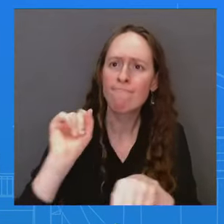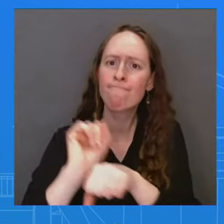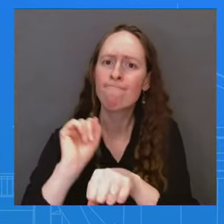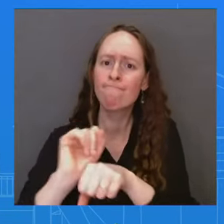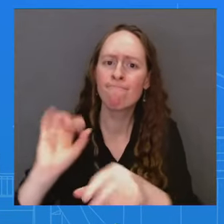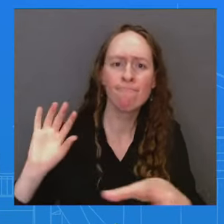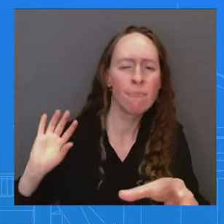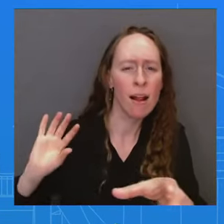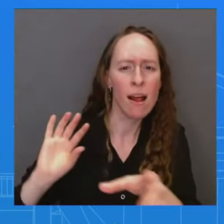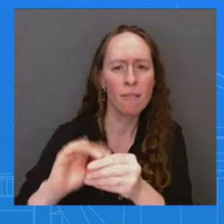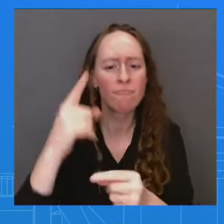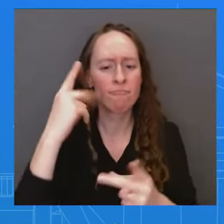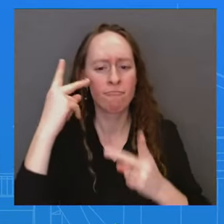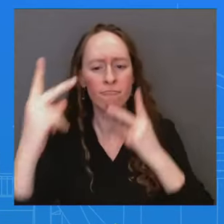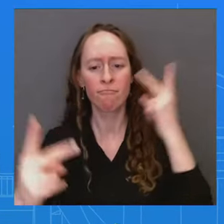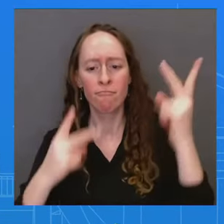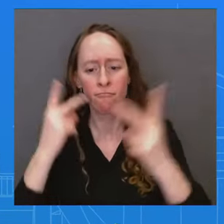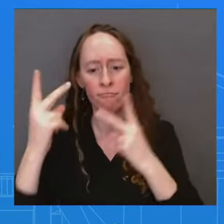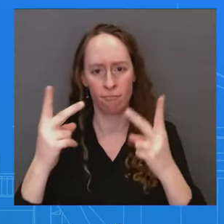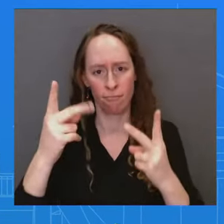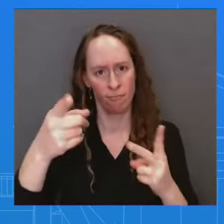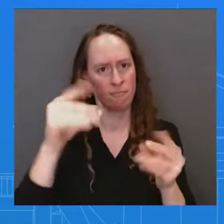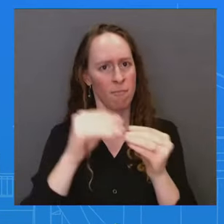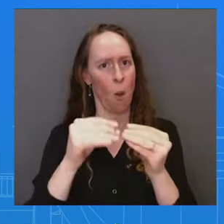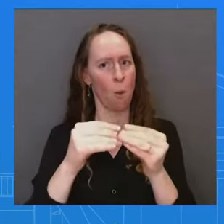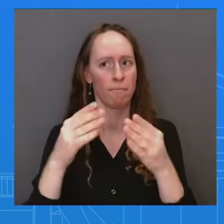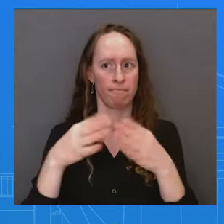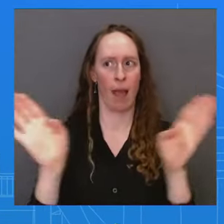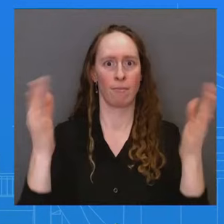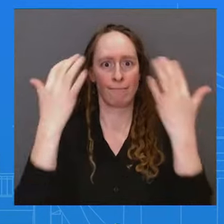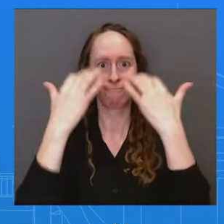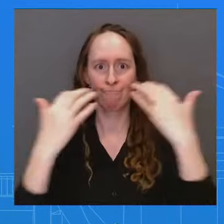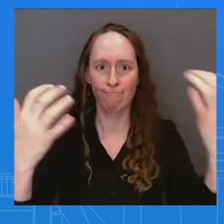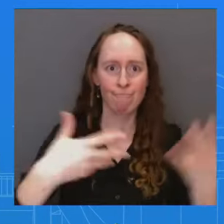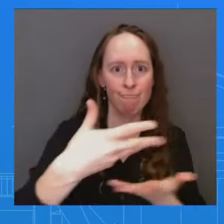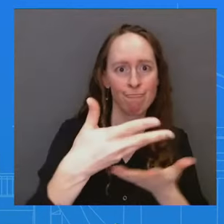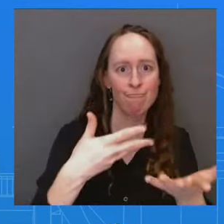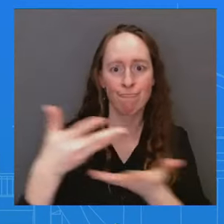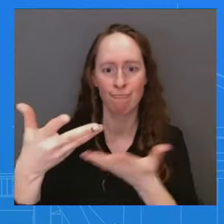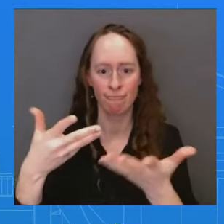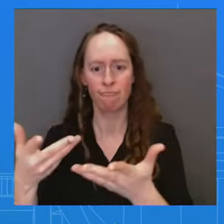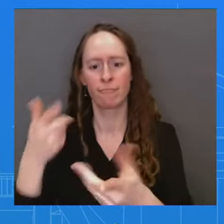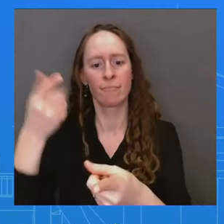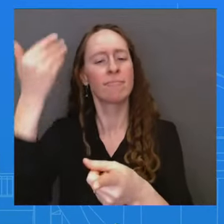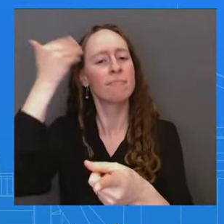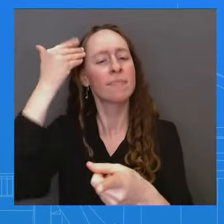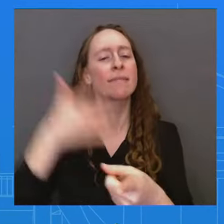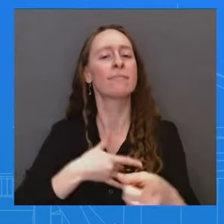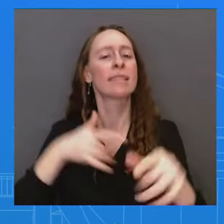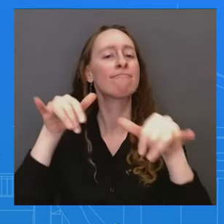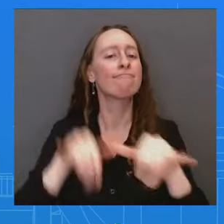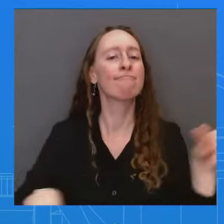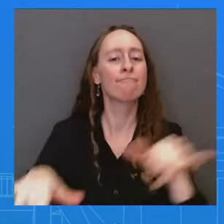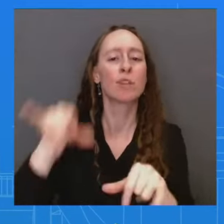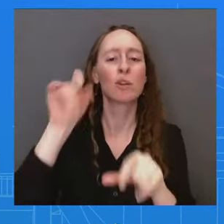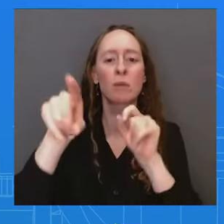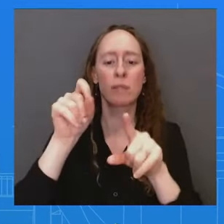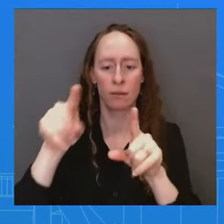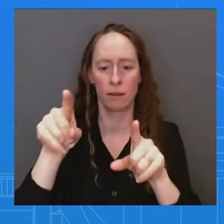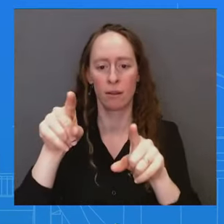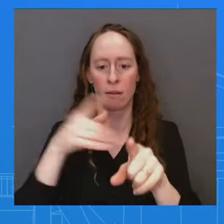more aware and more knowledgeable about the kinds of questions that the White House is now confronting about Secretary Austin and that situation,